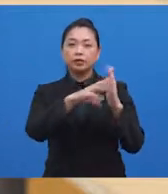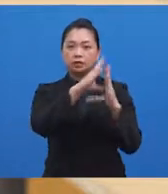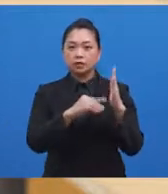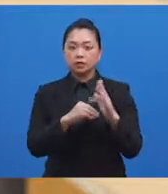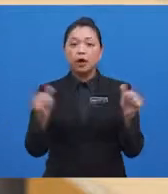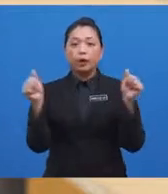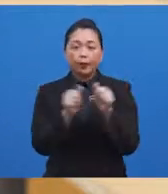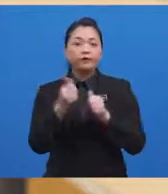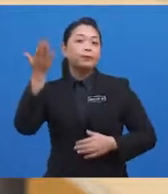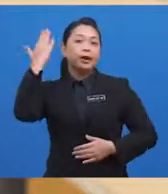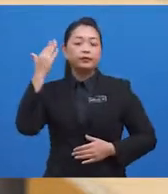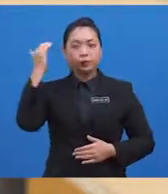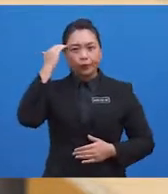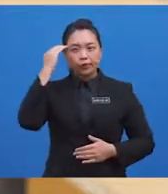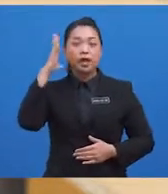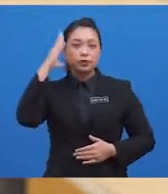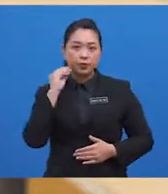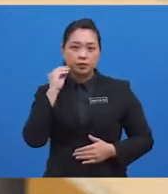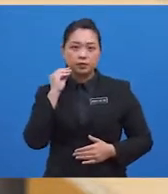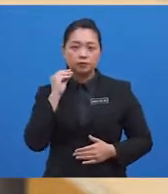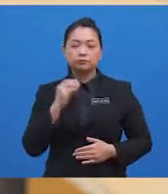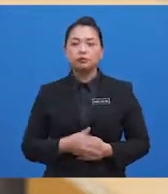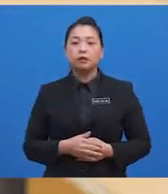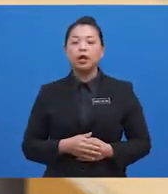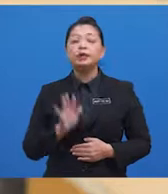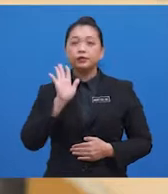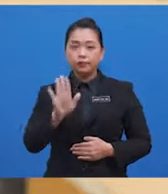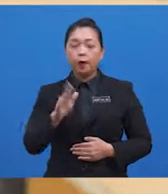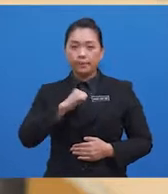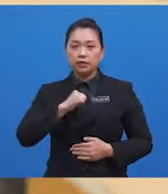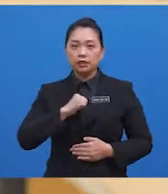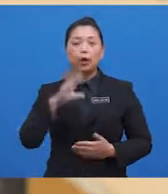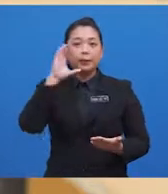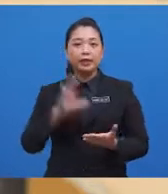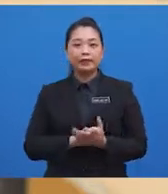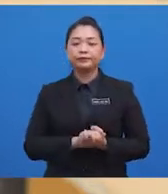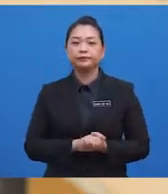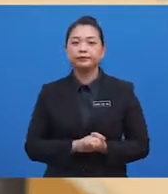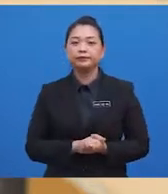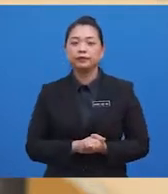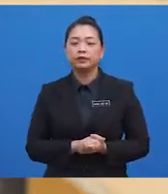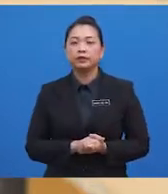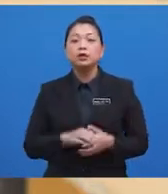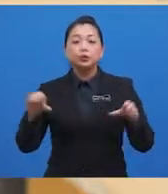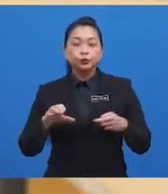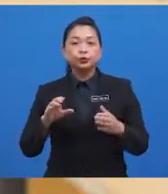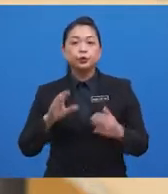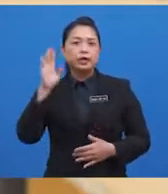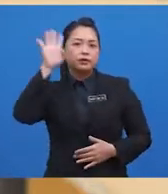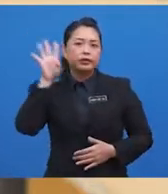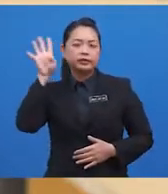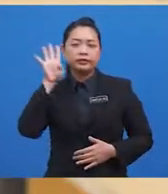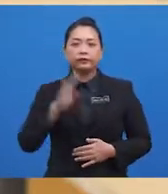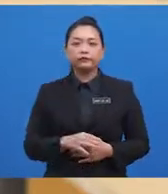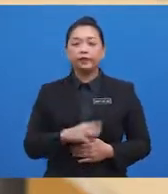with prior knowledge and experience, as well as your personal beliefs. Now, through creative visualising and